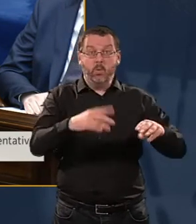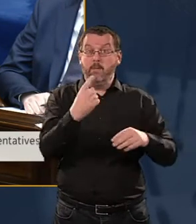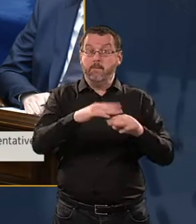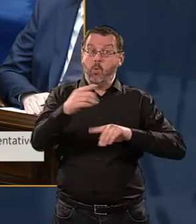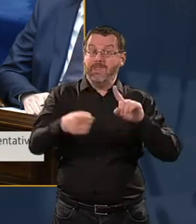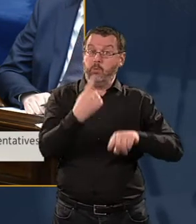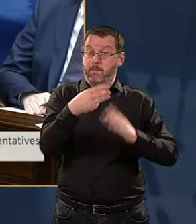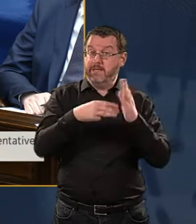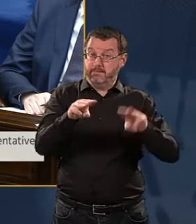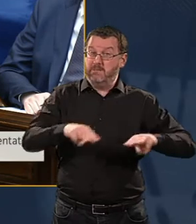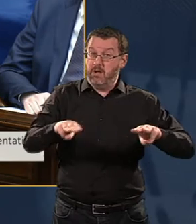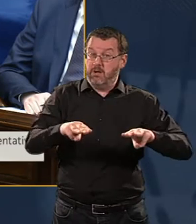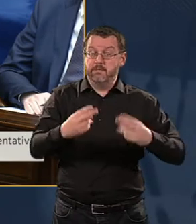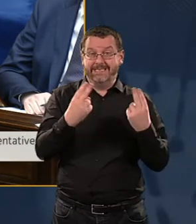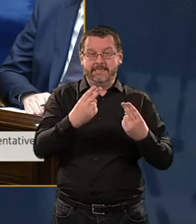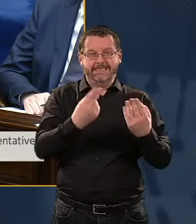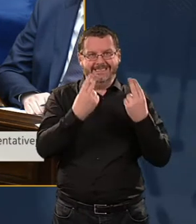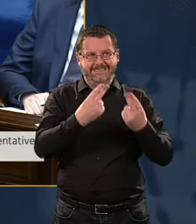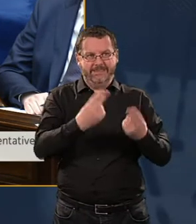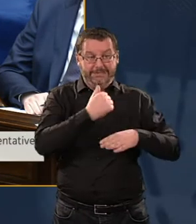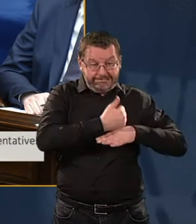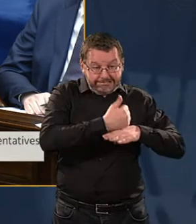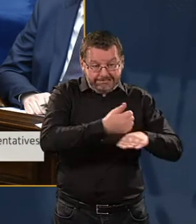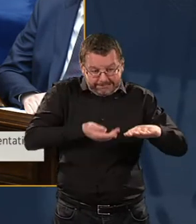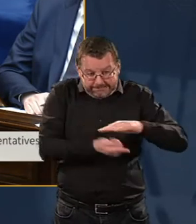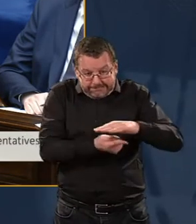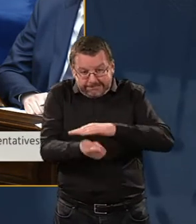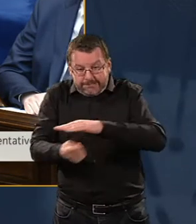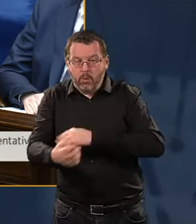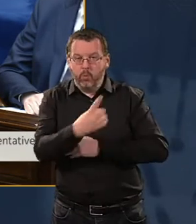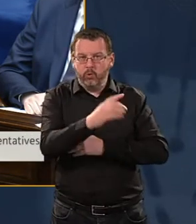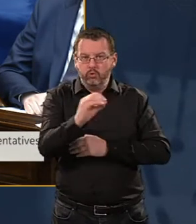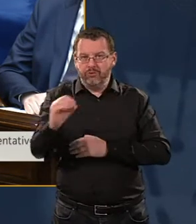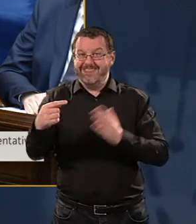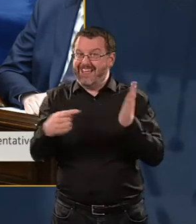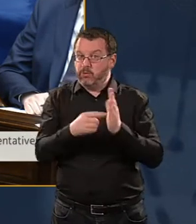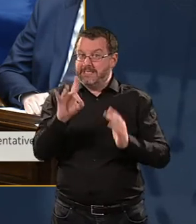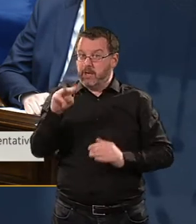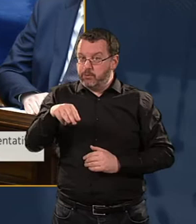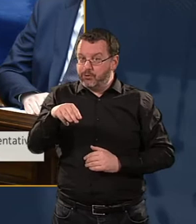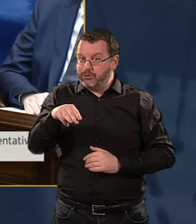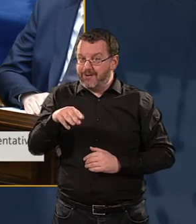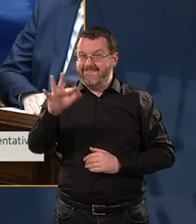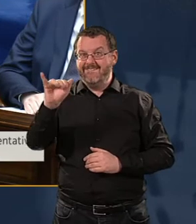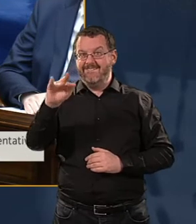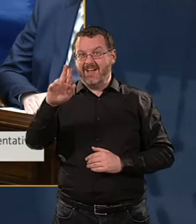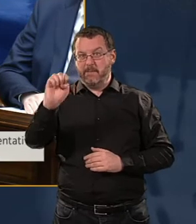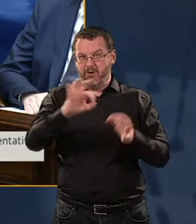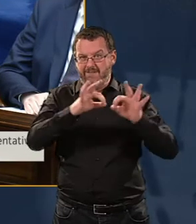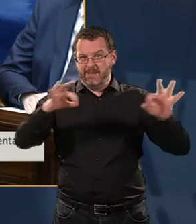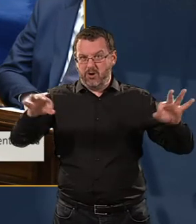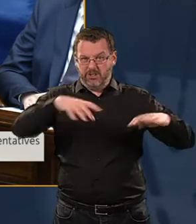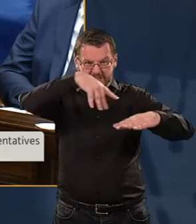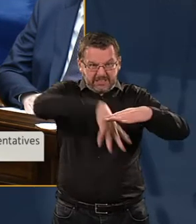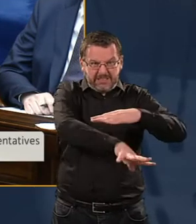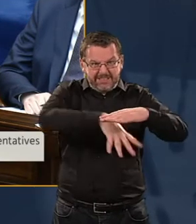and will require the laying of 100,000 kilometres of fibre, which is a huge project when you look at it in that way.